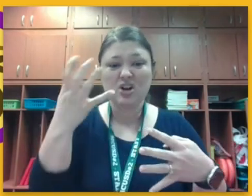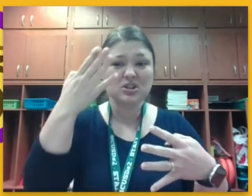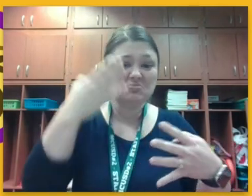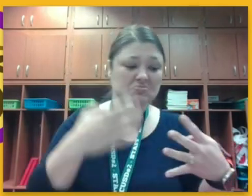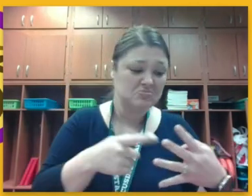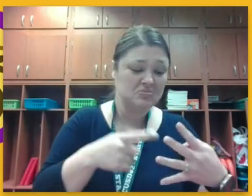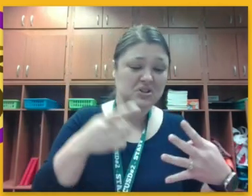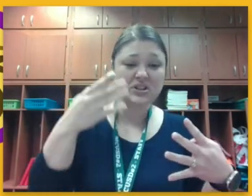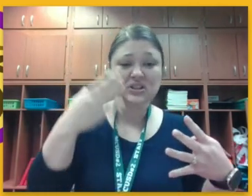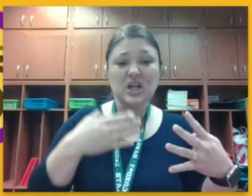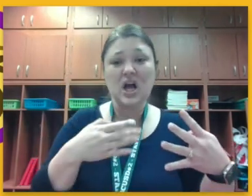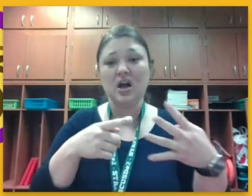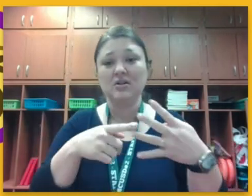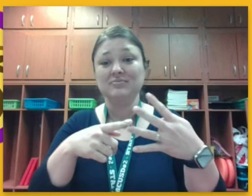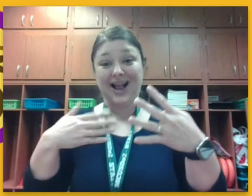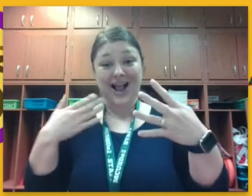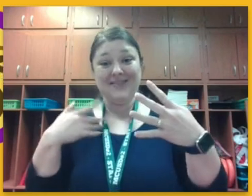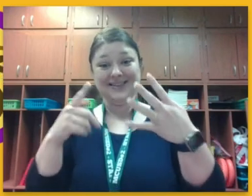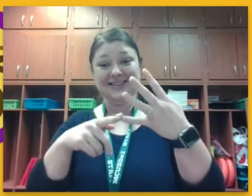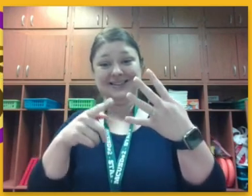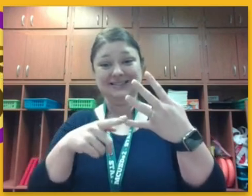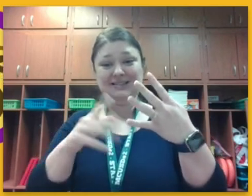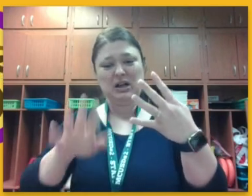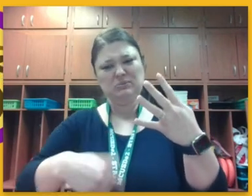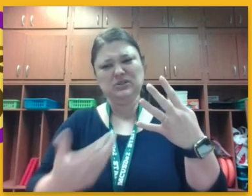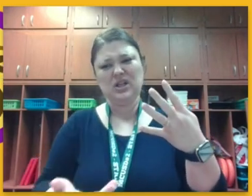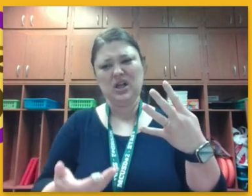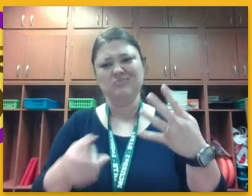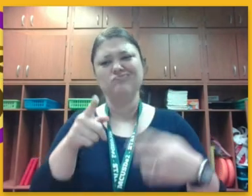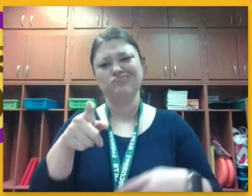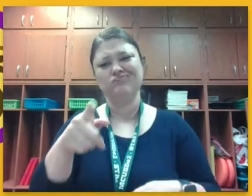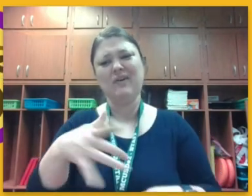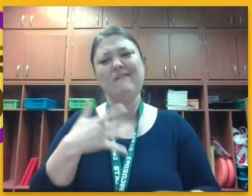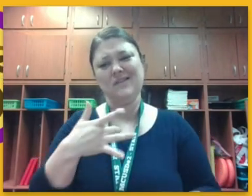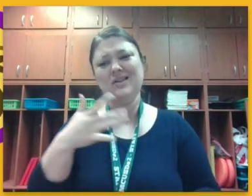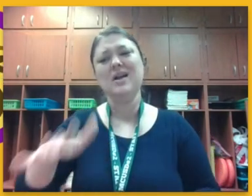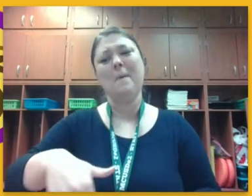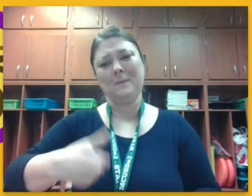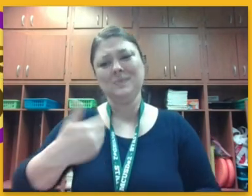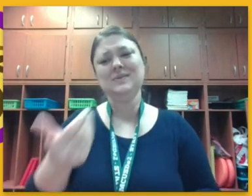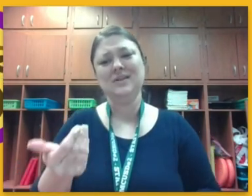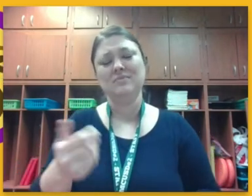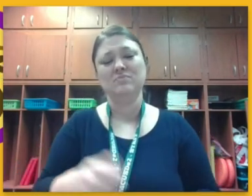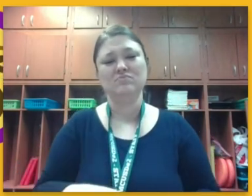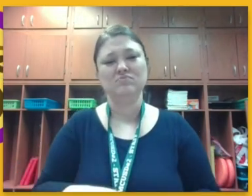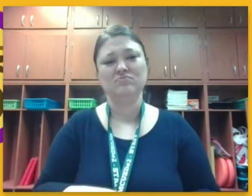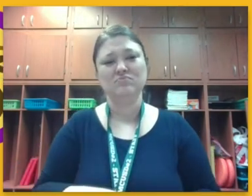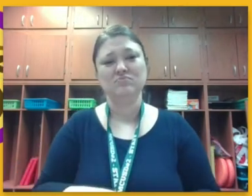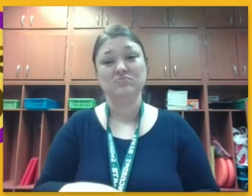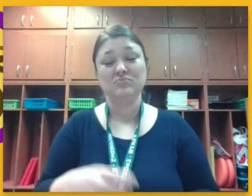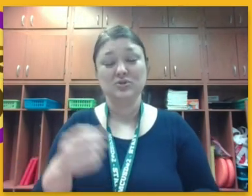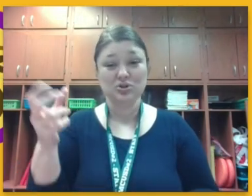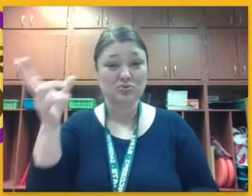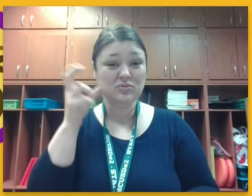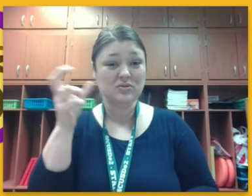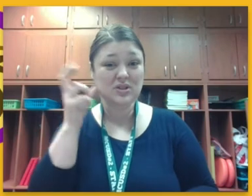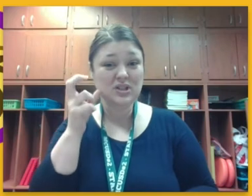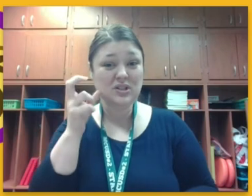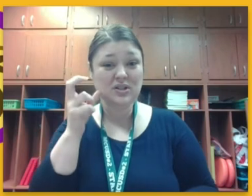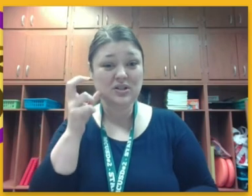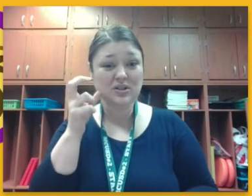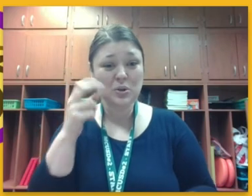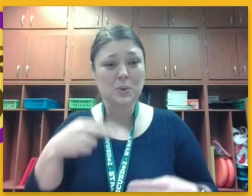this dolphin was feeling a little upset could you hear the human